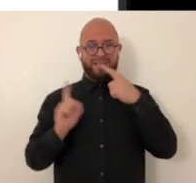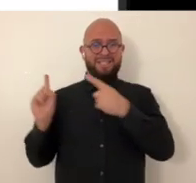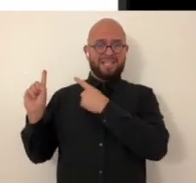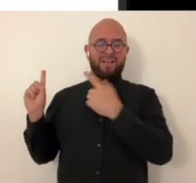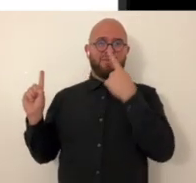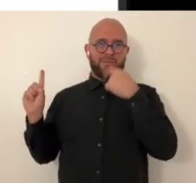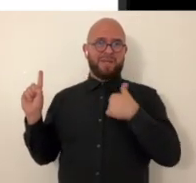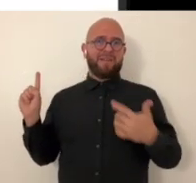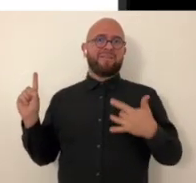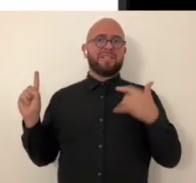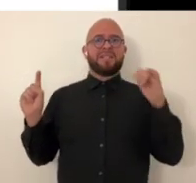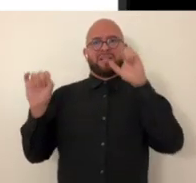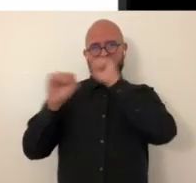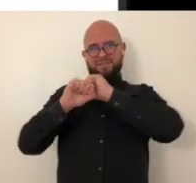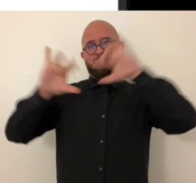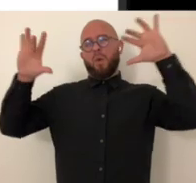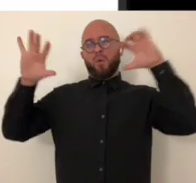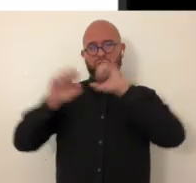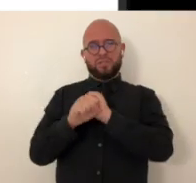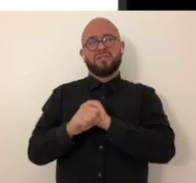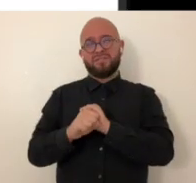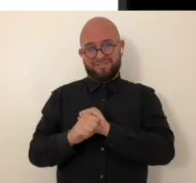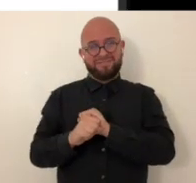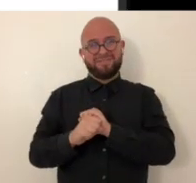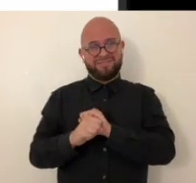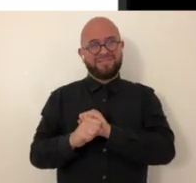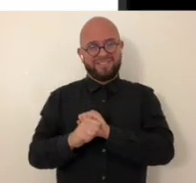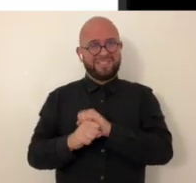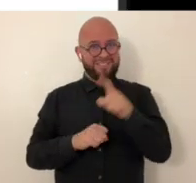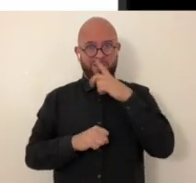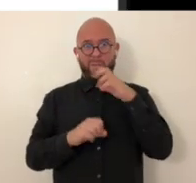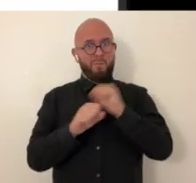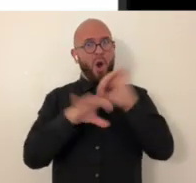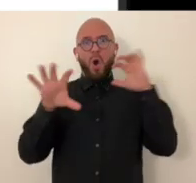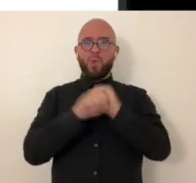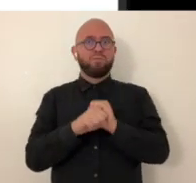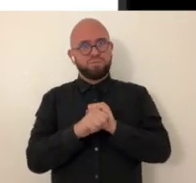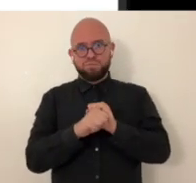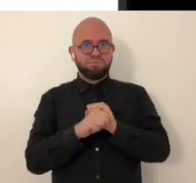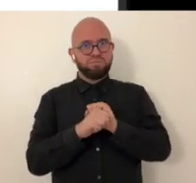would be really fascinating because this to me feels like an explosion